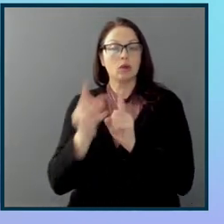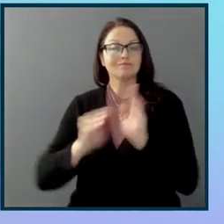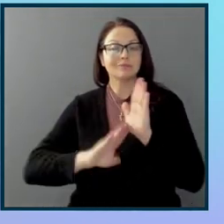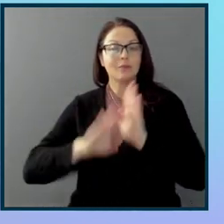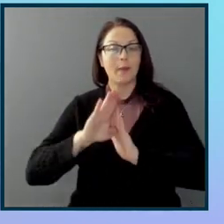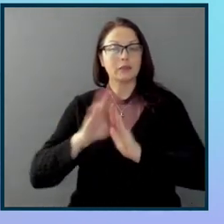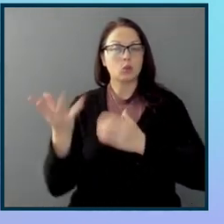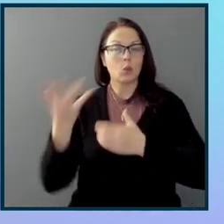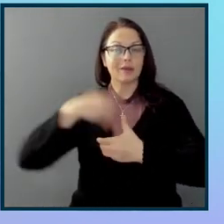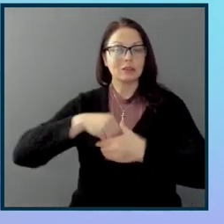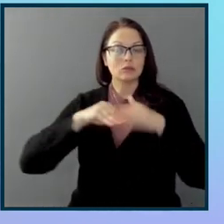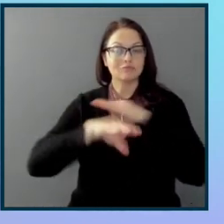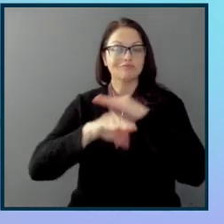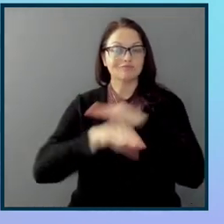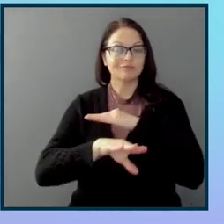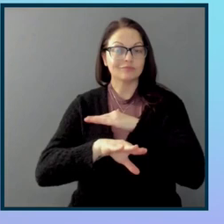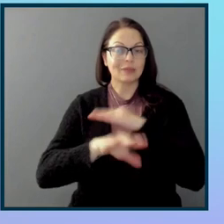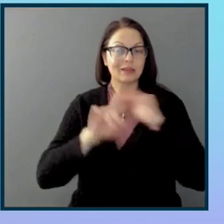accessibility from the ground up?